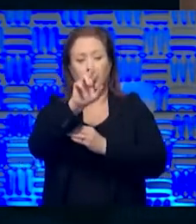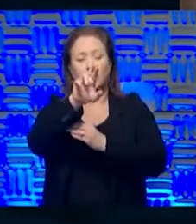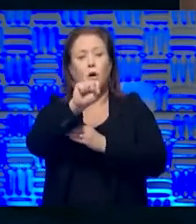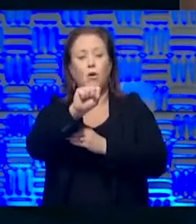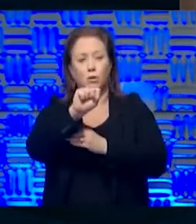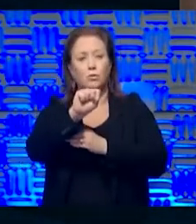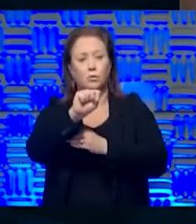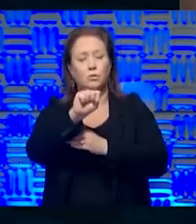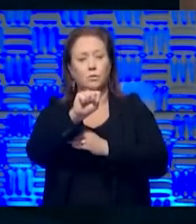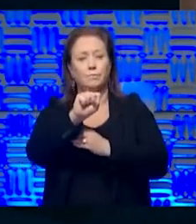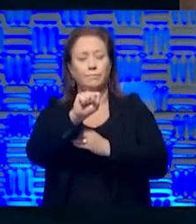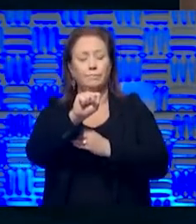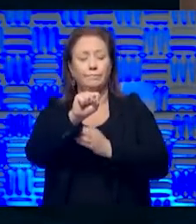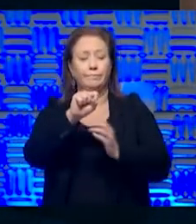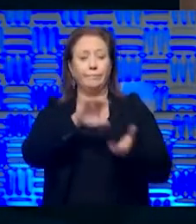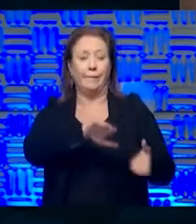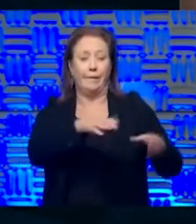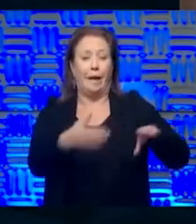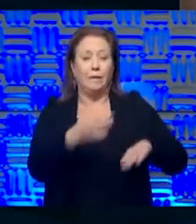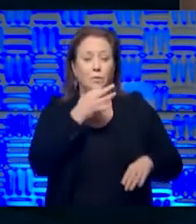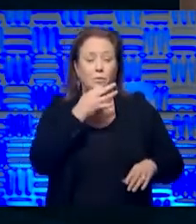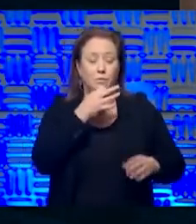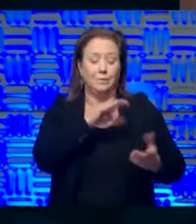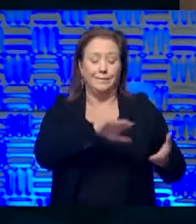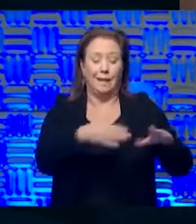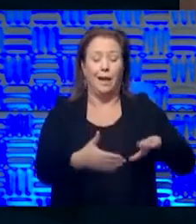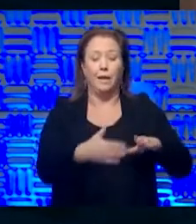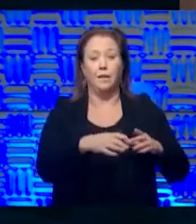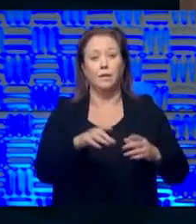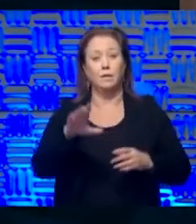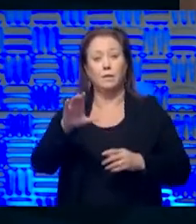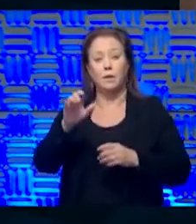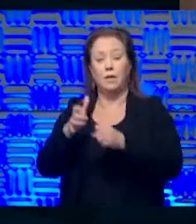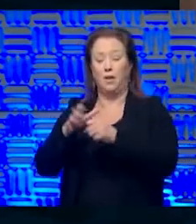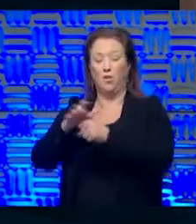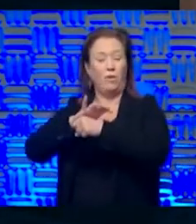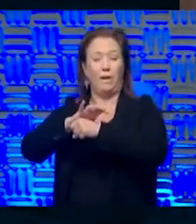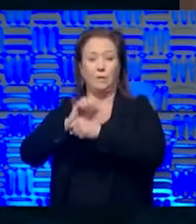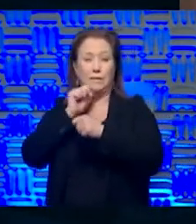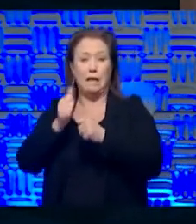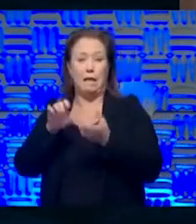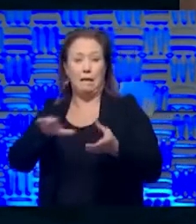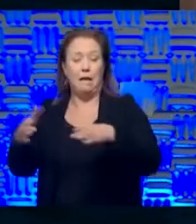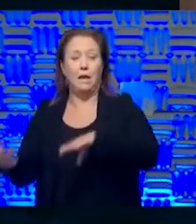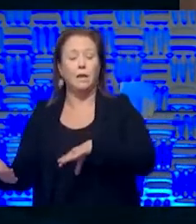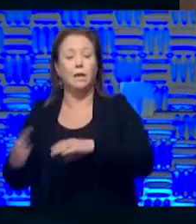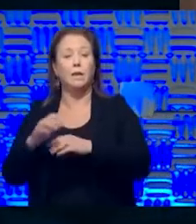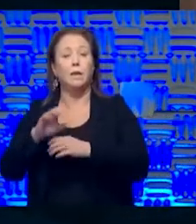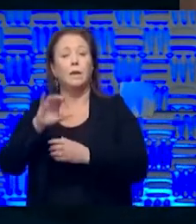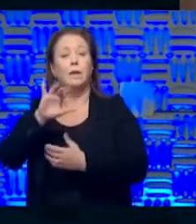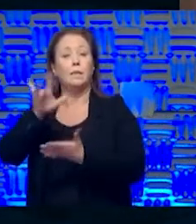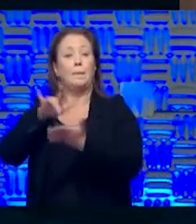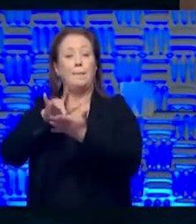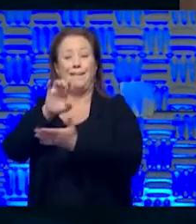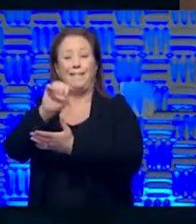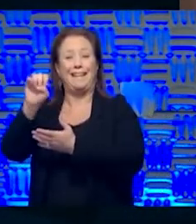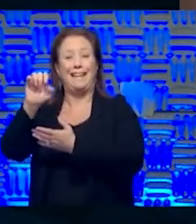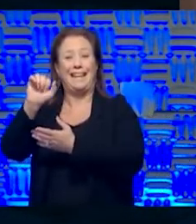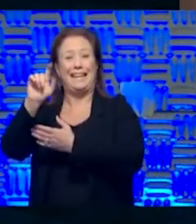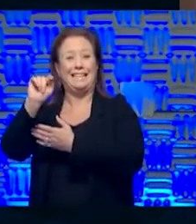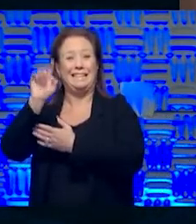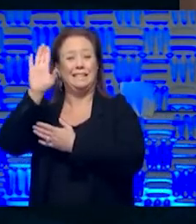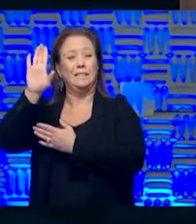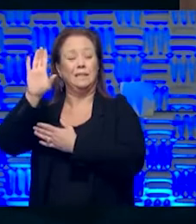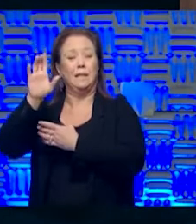This one ain't fizzling. We know that the coronavirus in the Middle East, the Middle East respiratory syndrome, it didn't peak out until year number